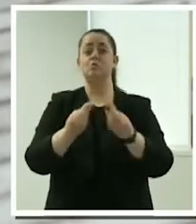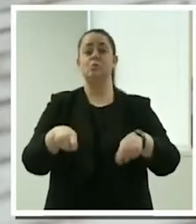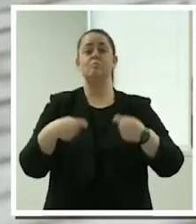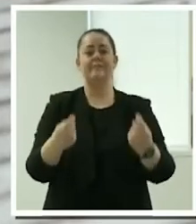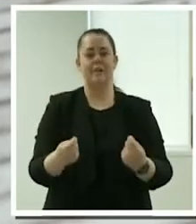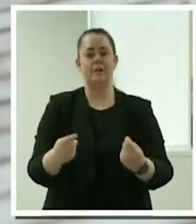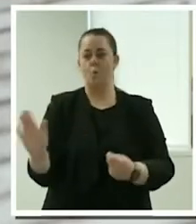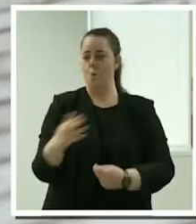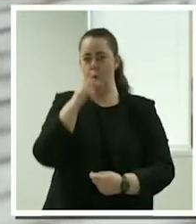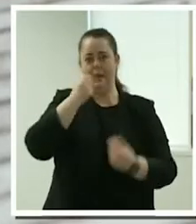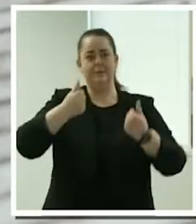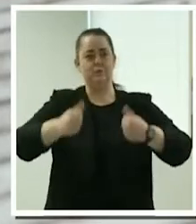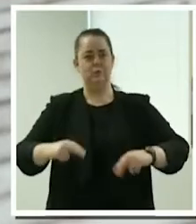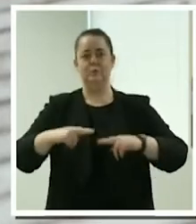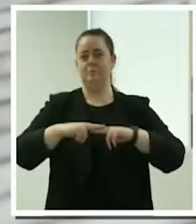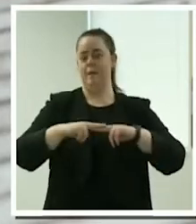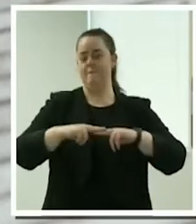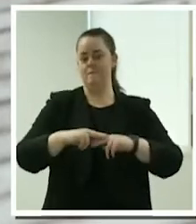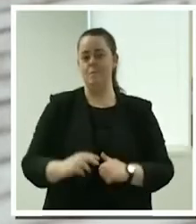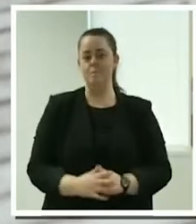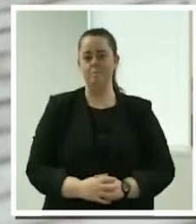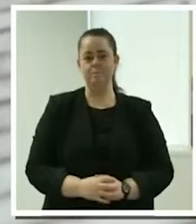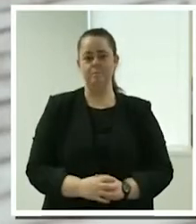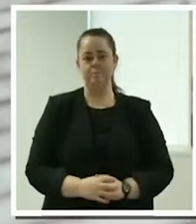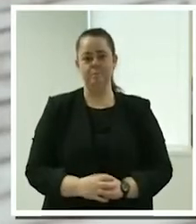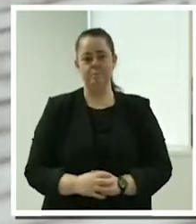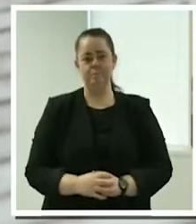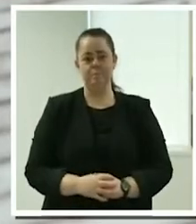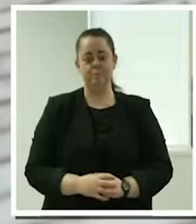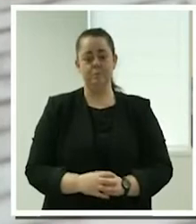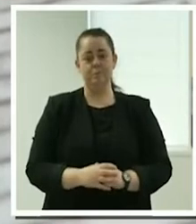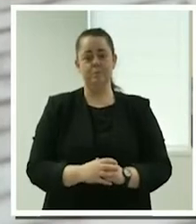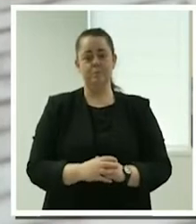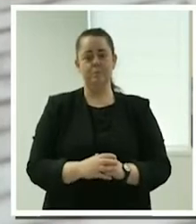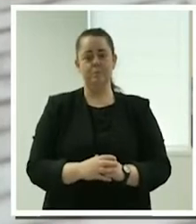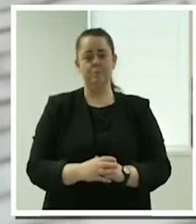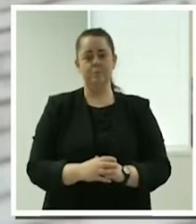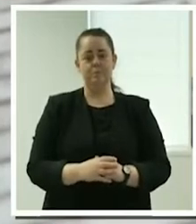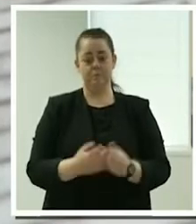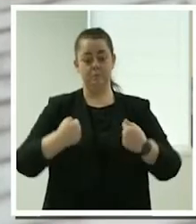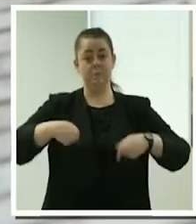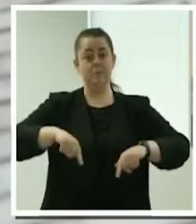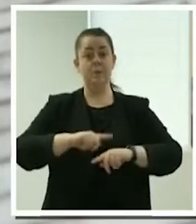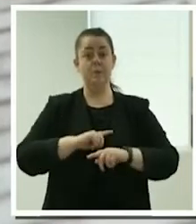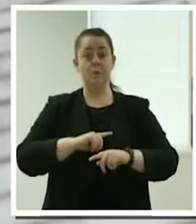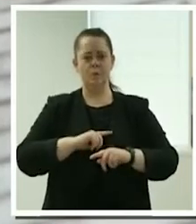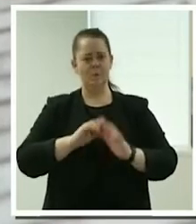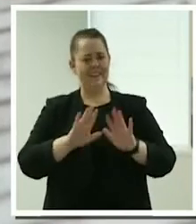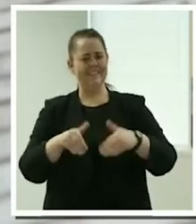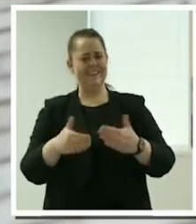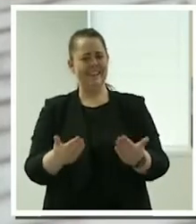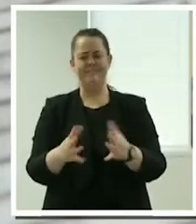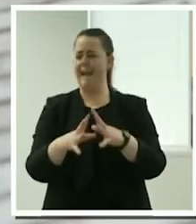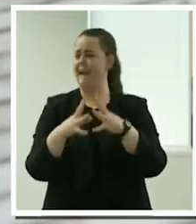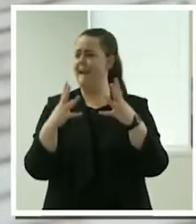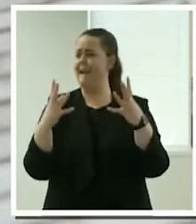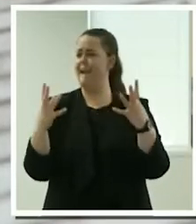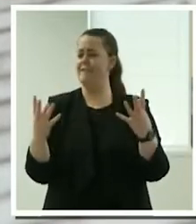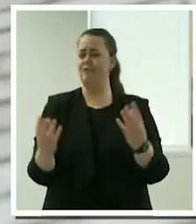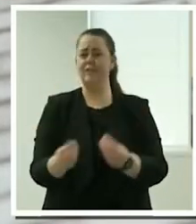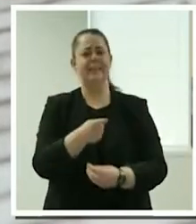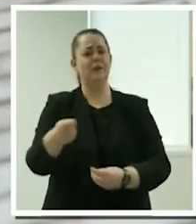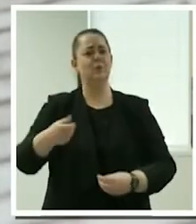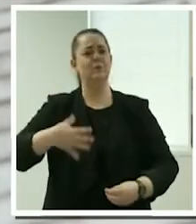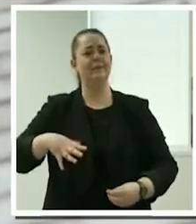last comment in the video by the support worker who said that Mabel is delivering everything you would think of or expect from a support